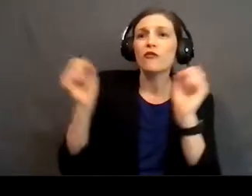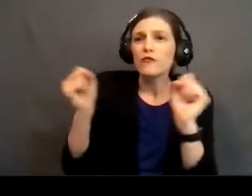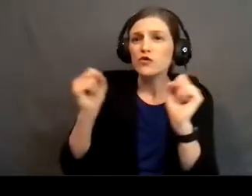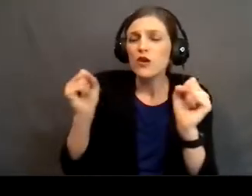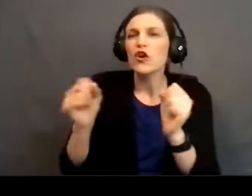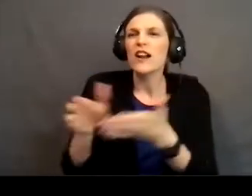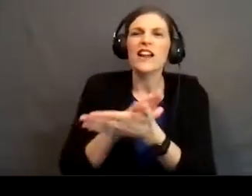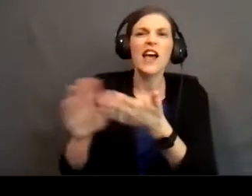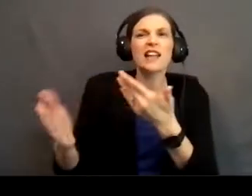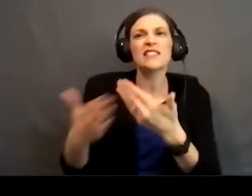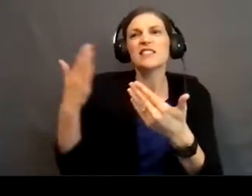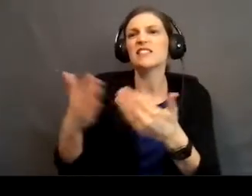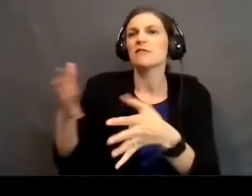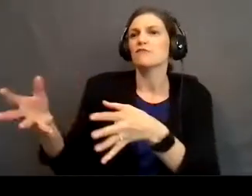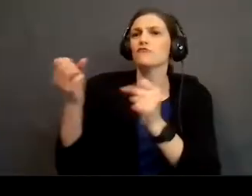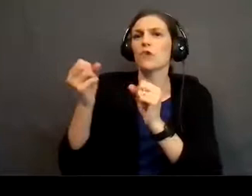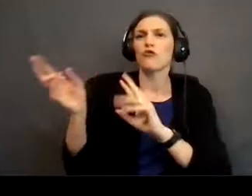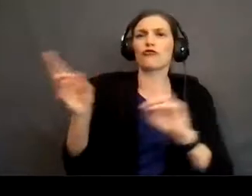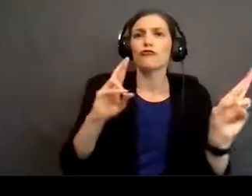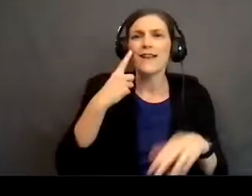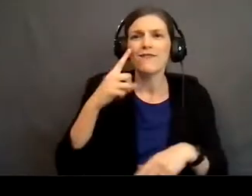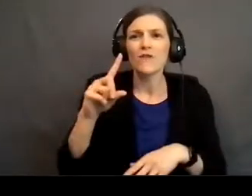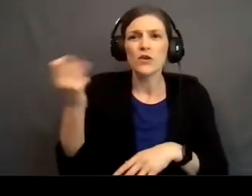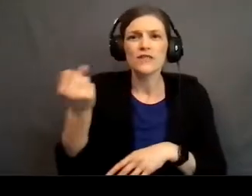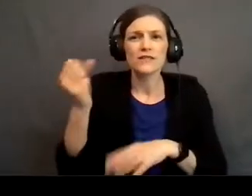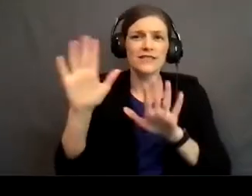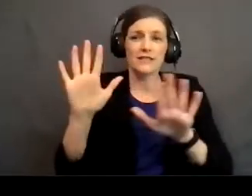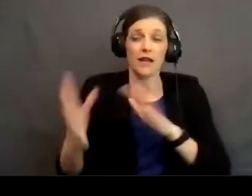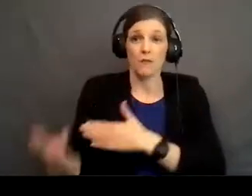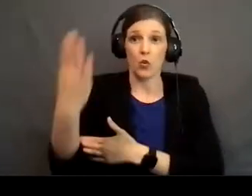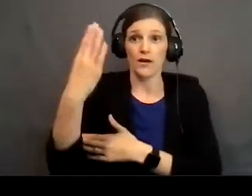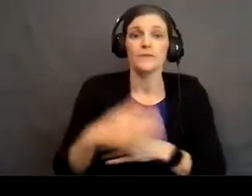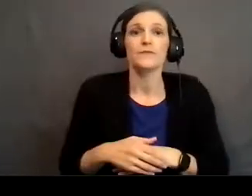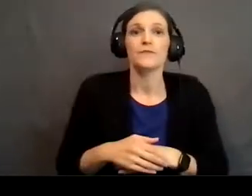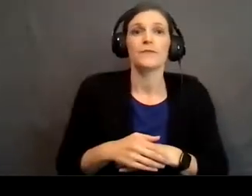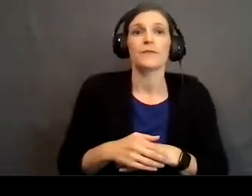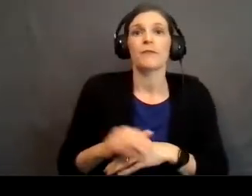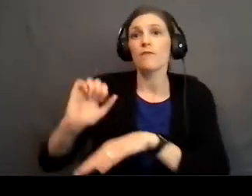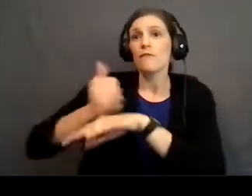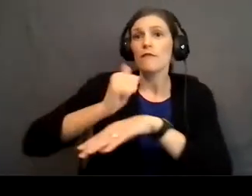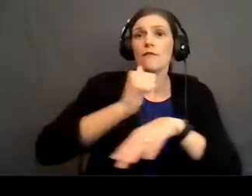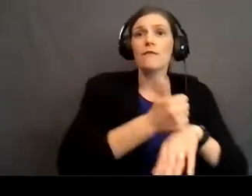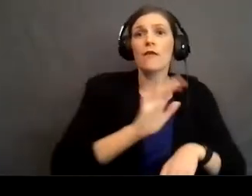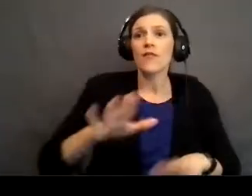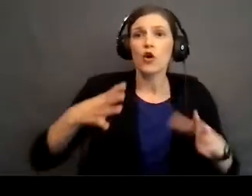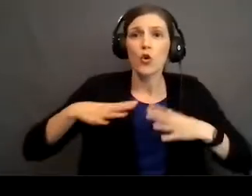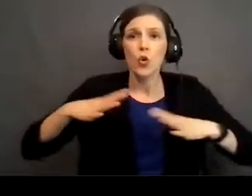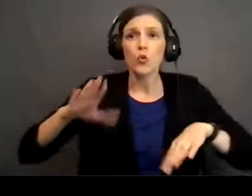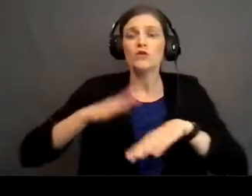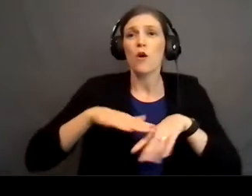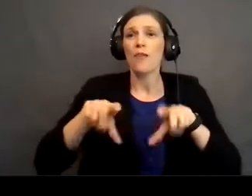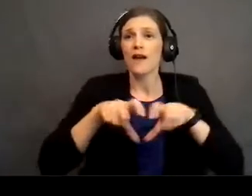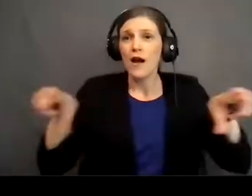it's nice and easy to pull out for Sunday morning and laying out their clothes as well on the couch.